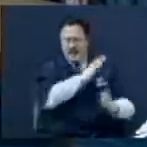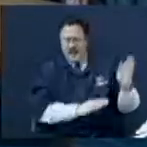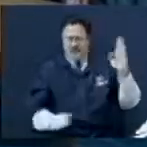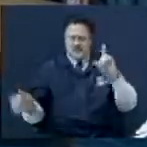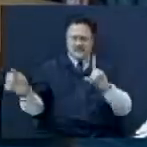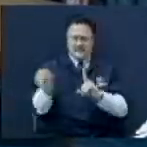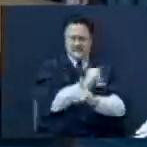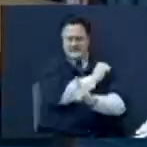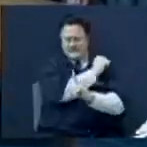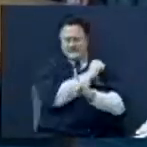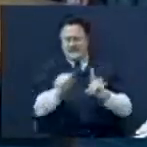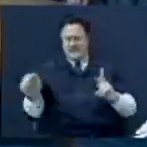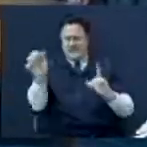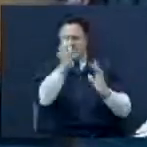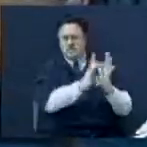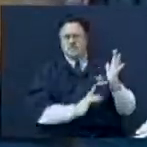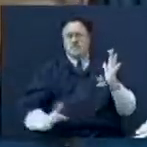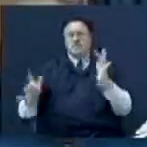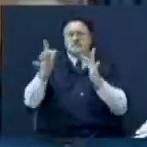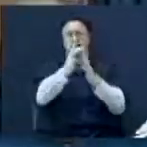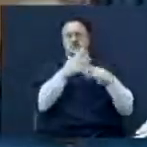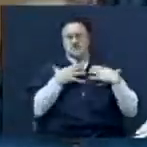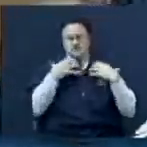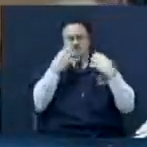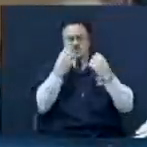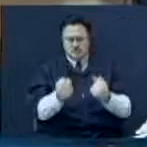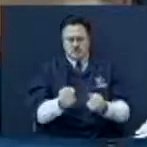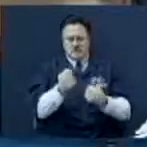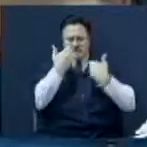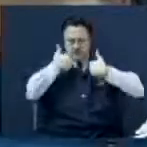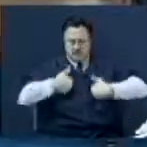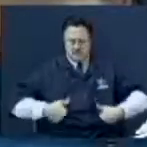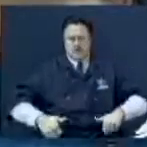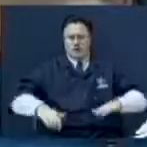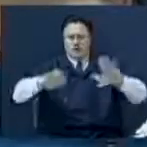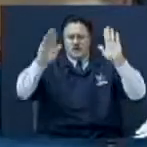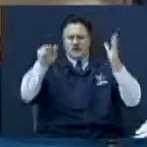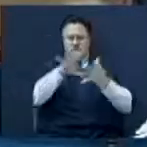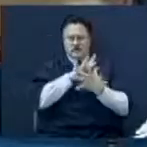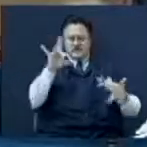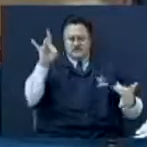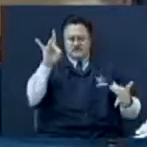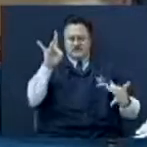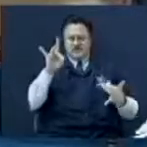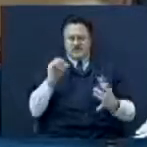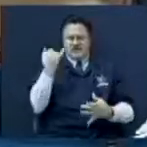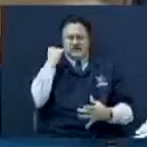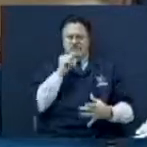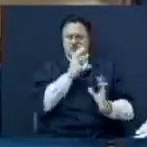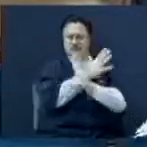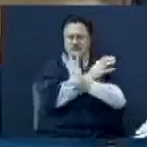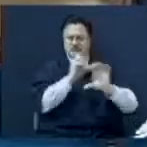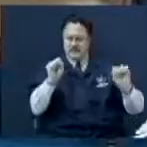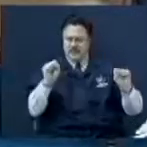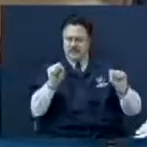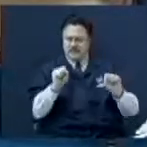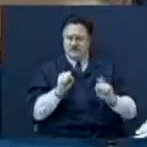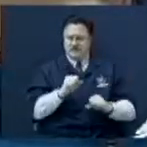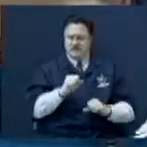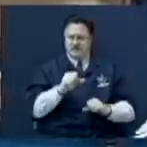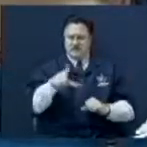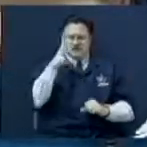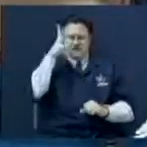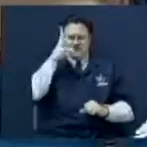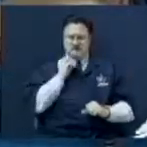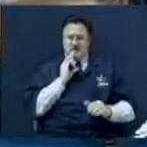to know he'll strengthen you. Just yield to the Holy Spirit if you're not saved and you're going through battles and you're going through them